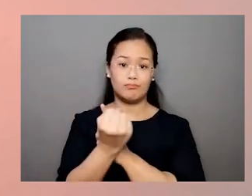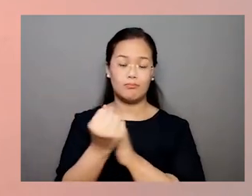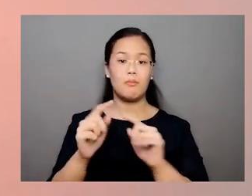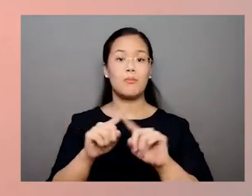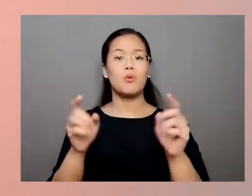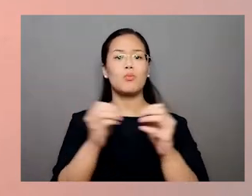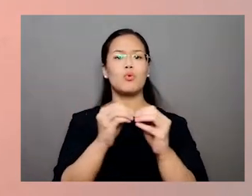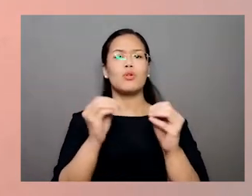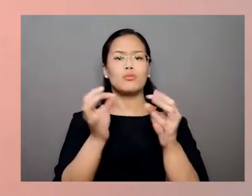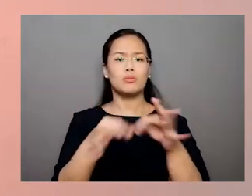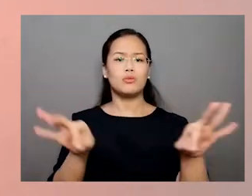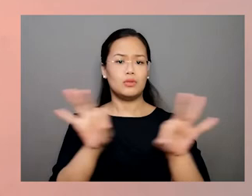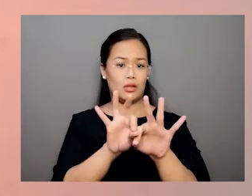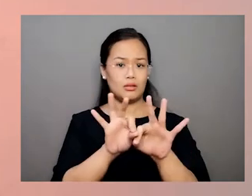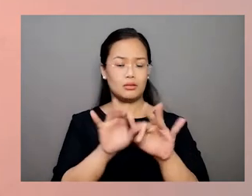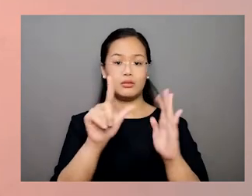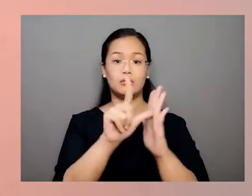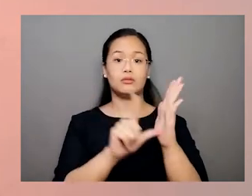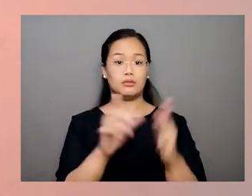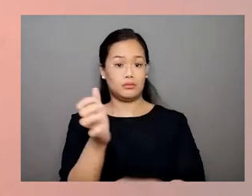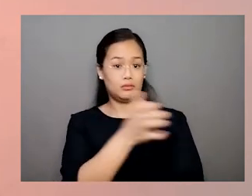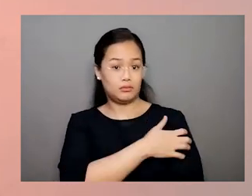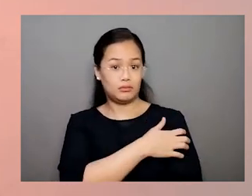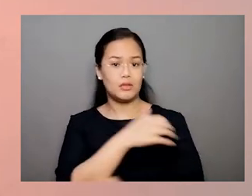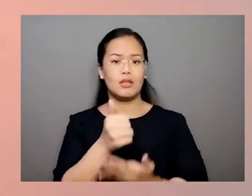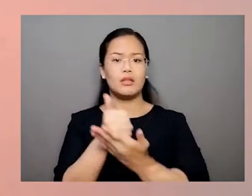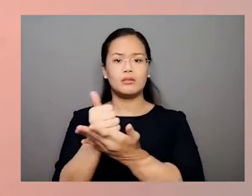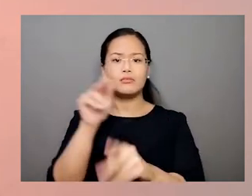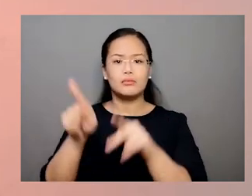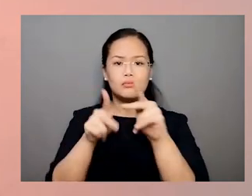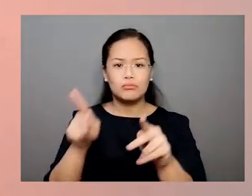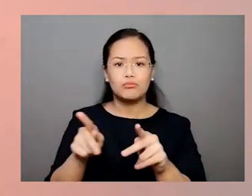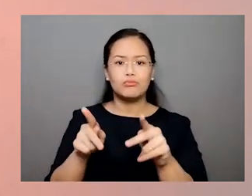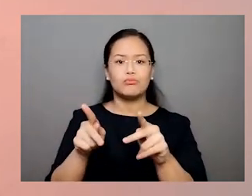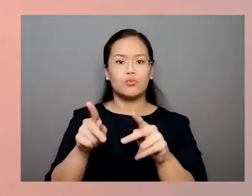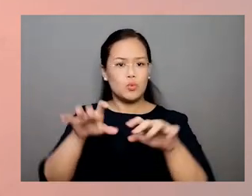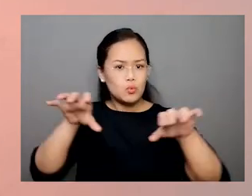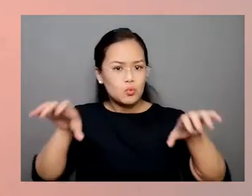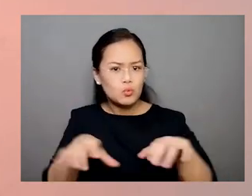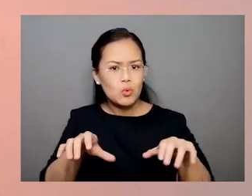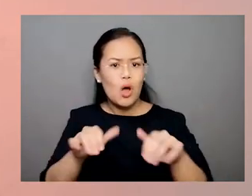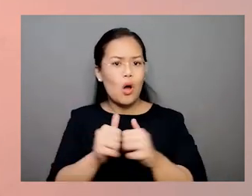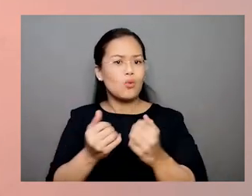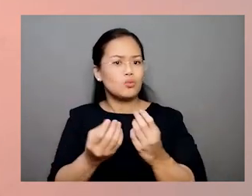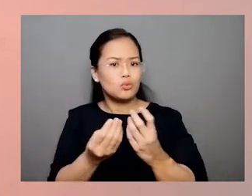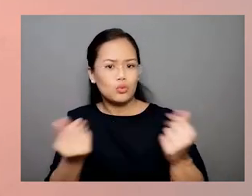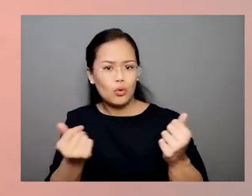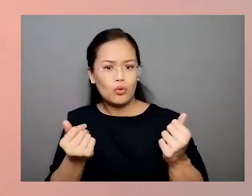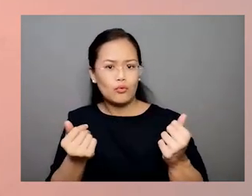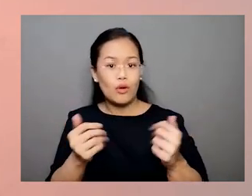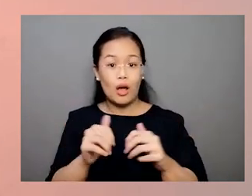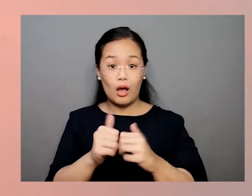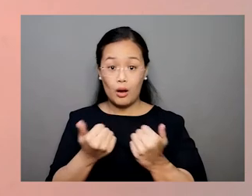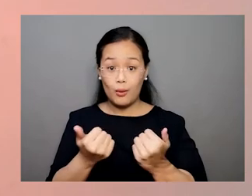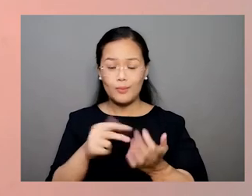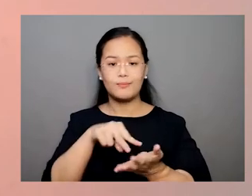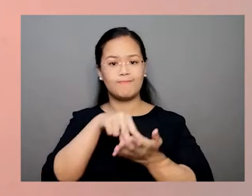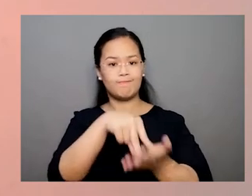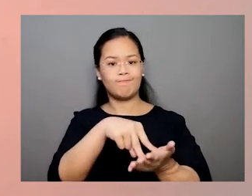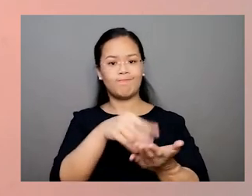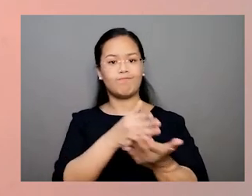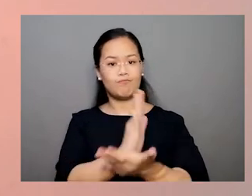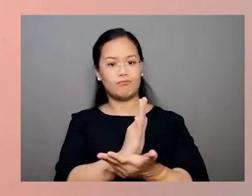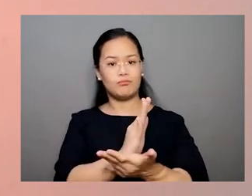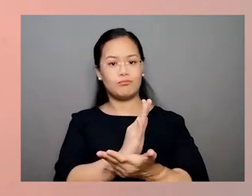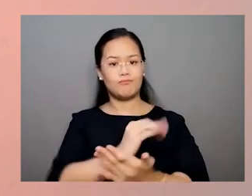to their situation. More importantly, legal empowerment helps people take action by